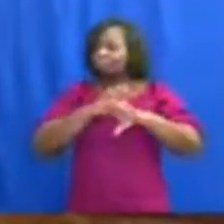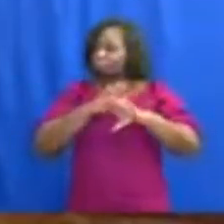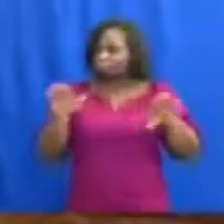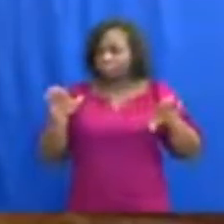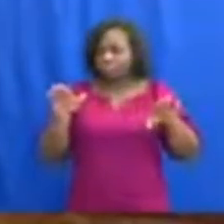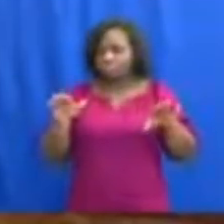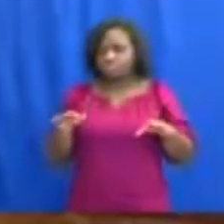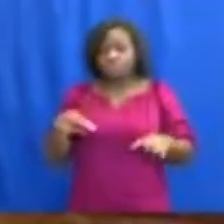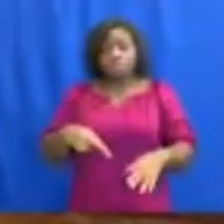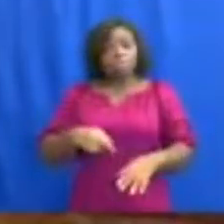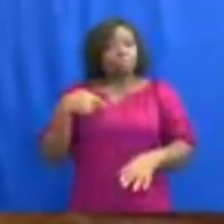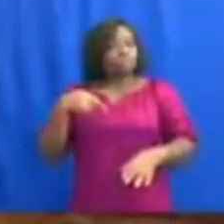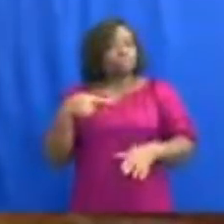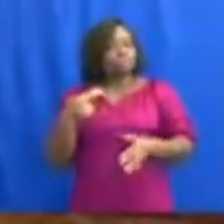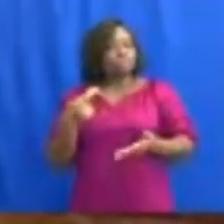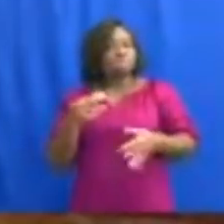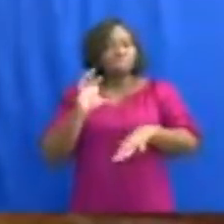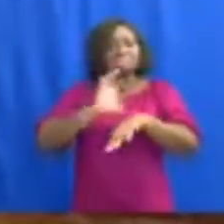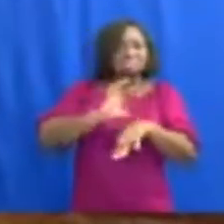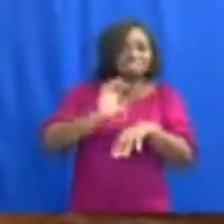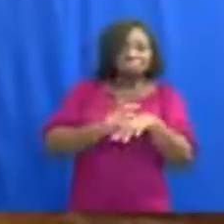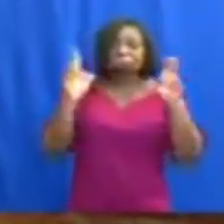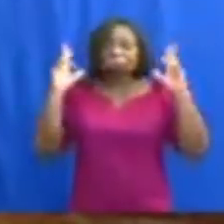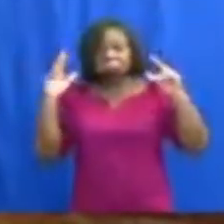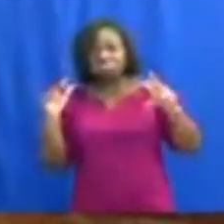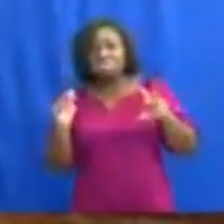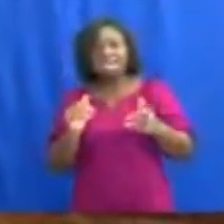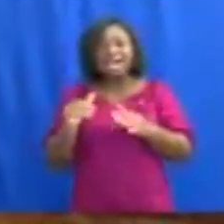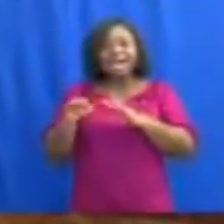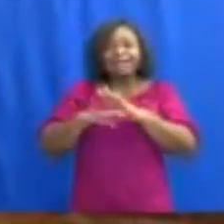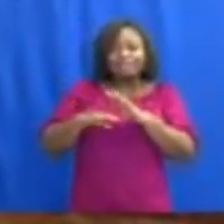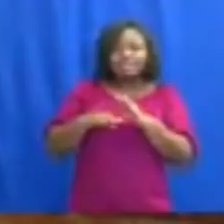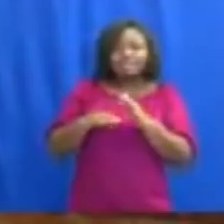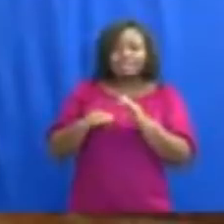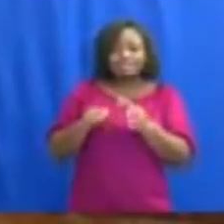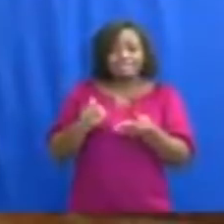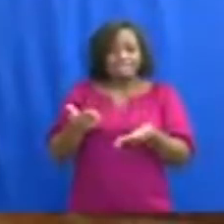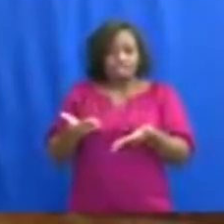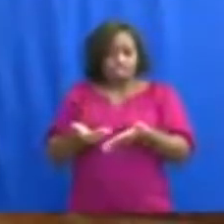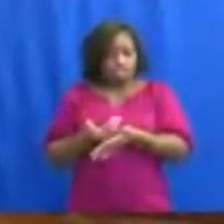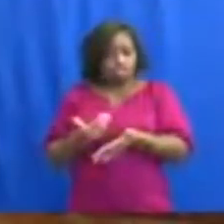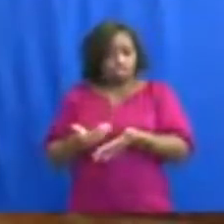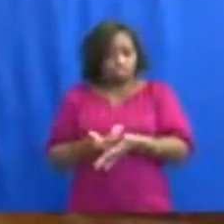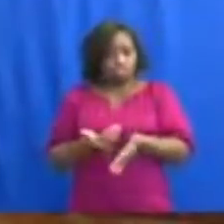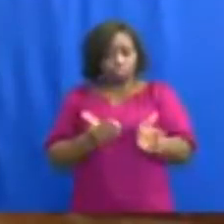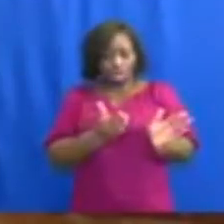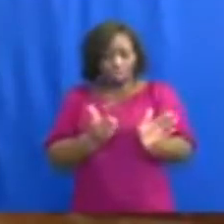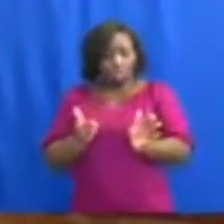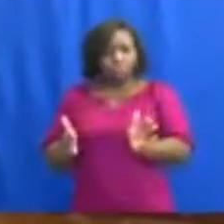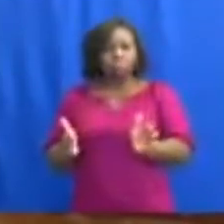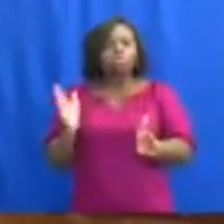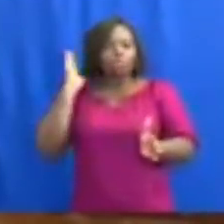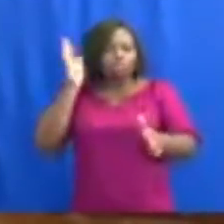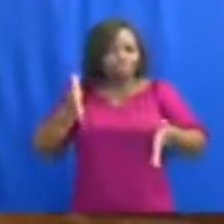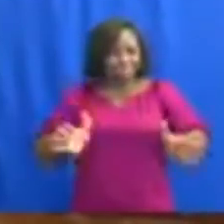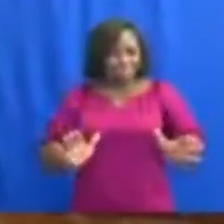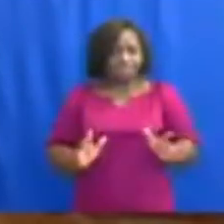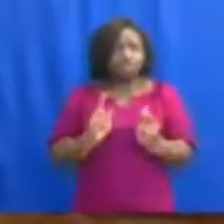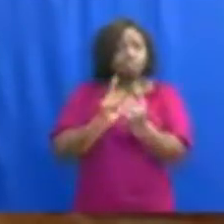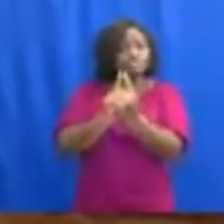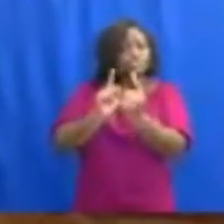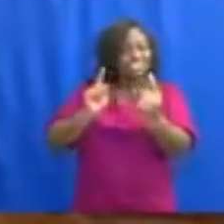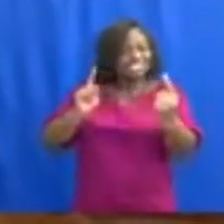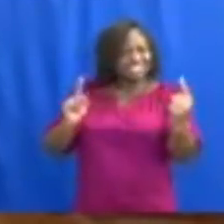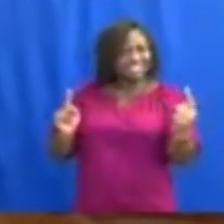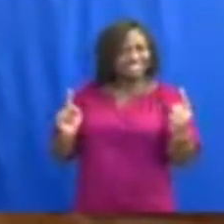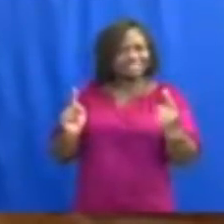Religious activities under the new protocols will be permitted. Social distancing and